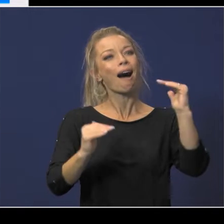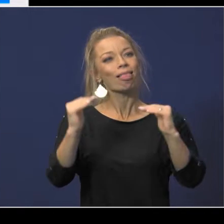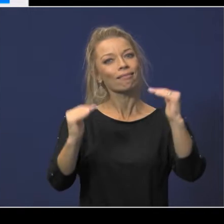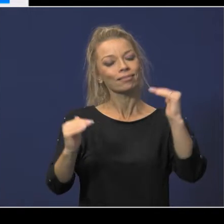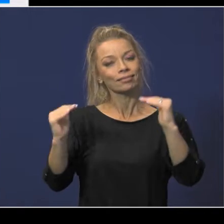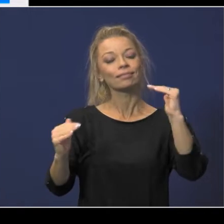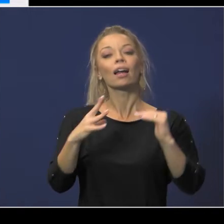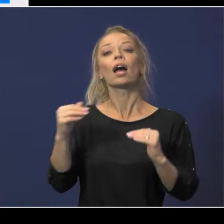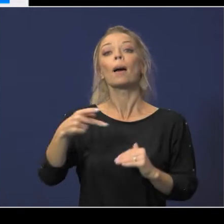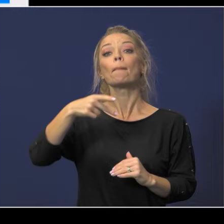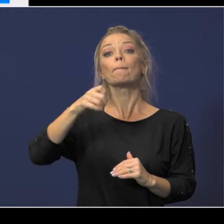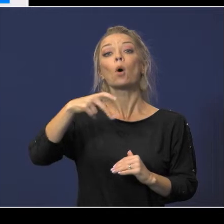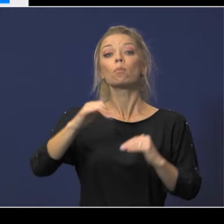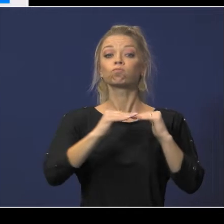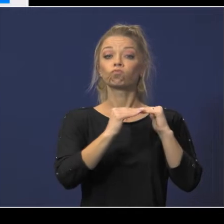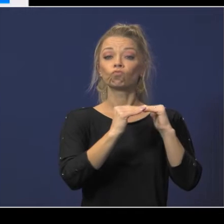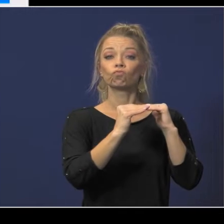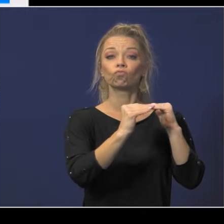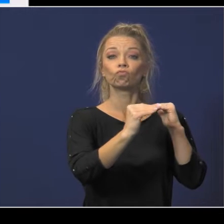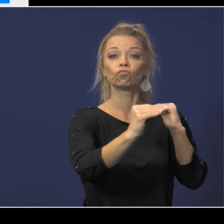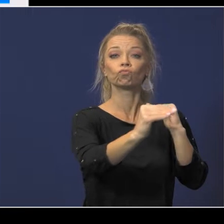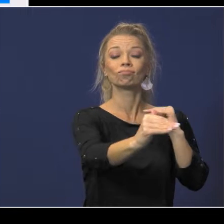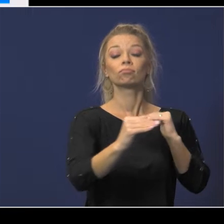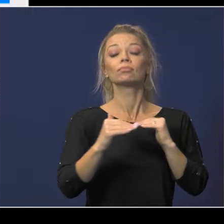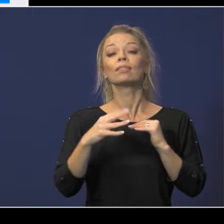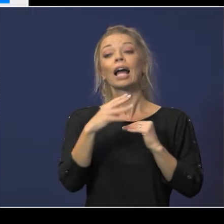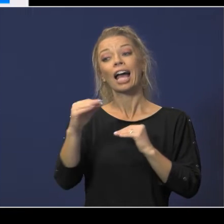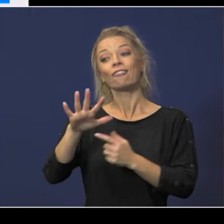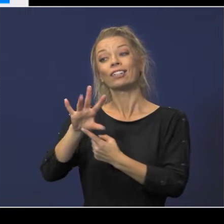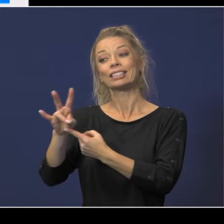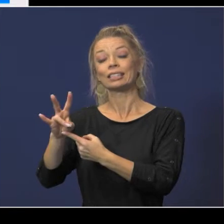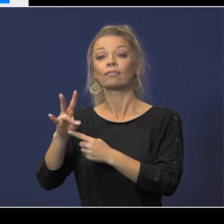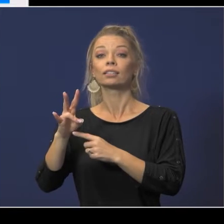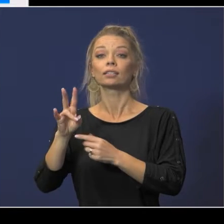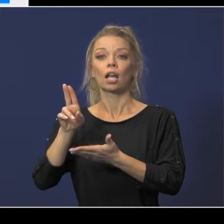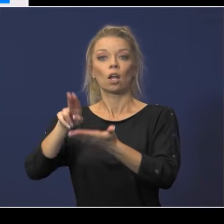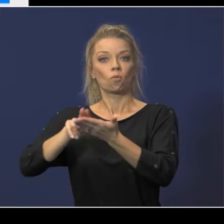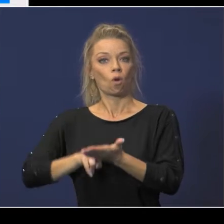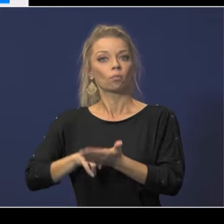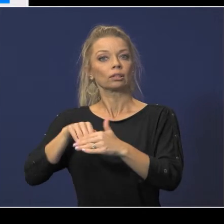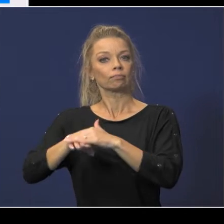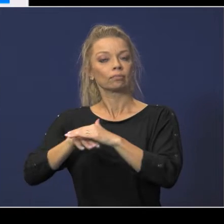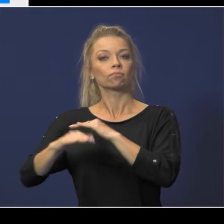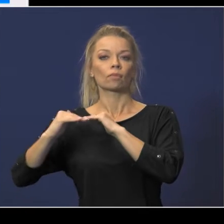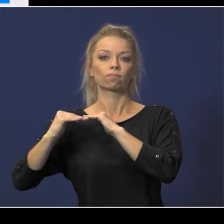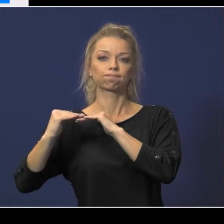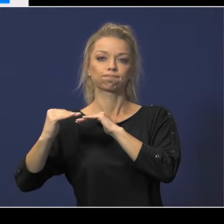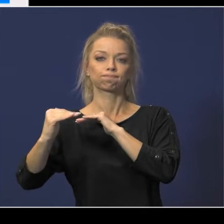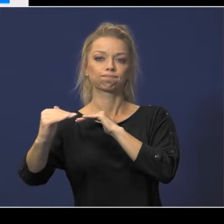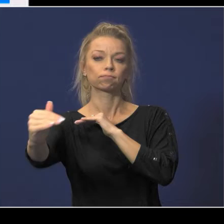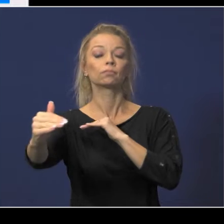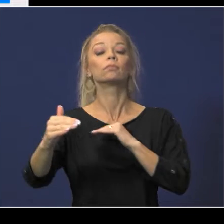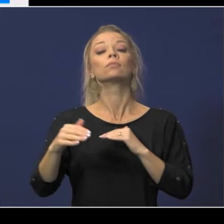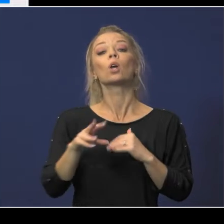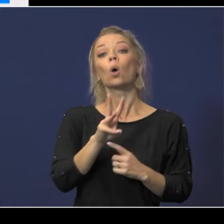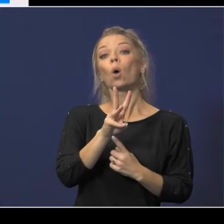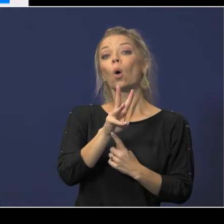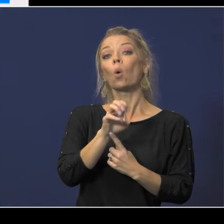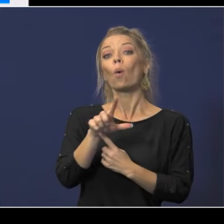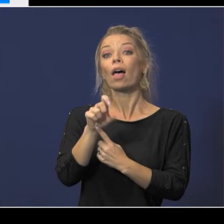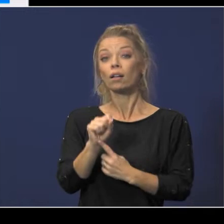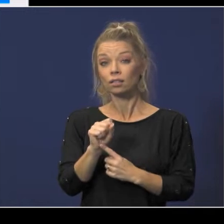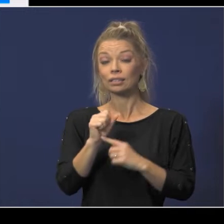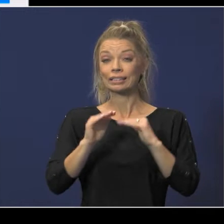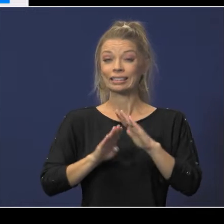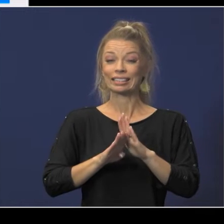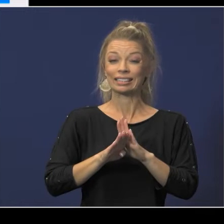pope's enrollment continues to be and also the enrollment of elementary 57 the continued enrollment growth at wells will be